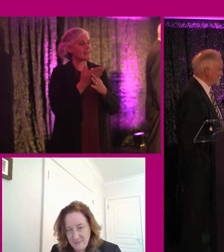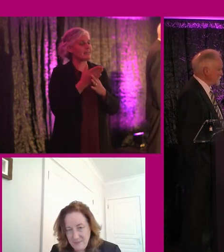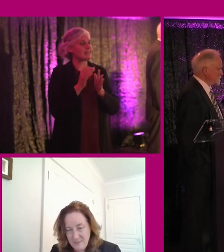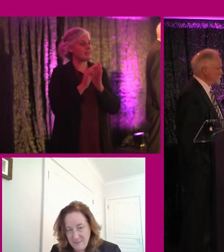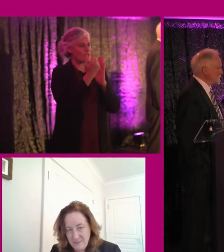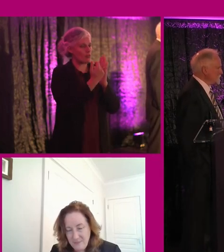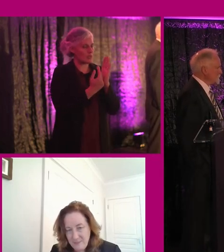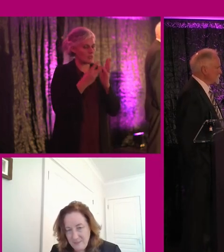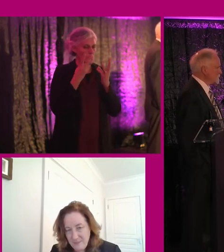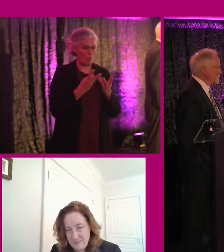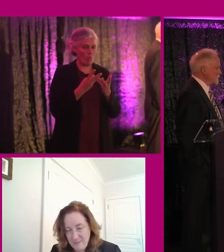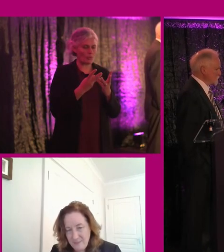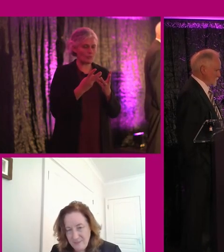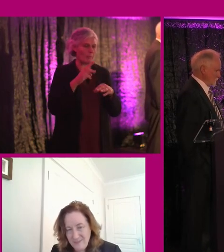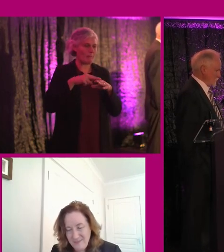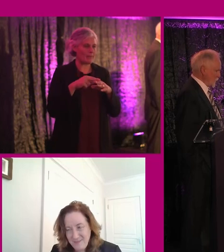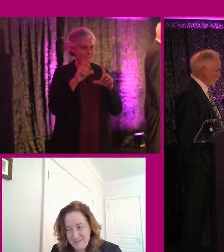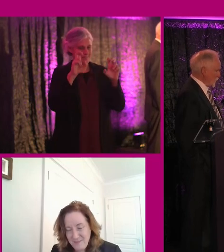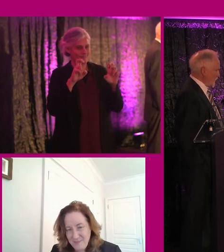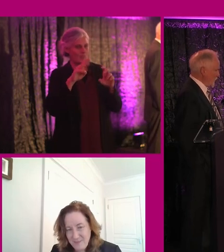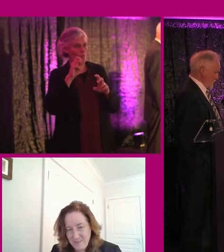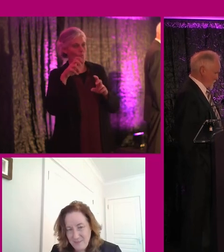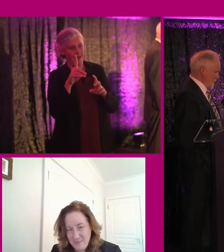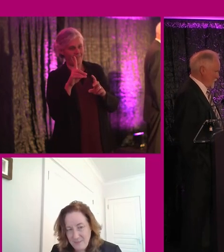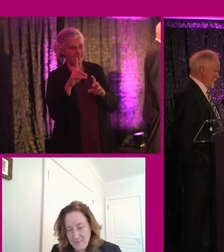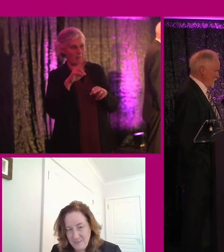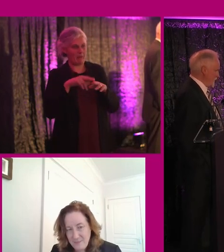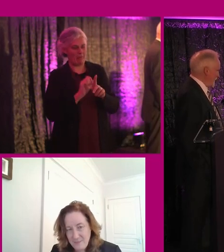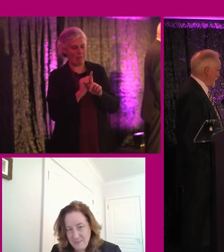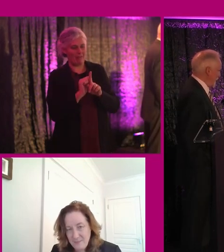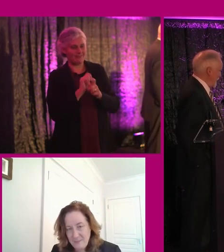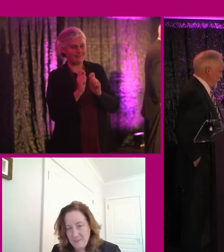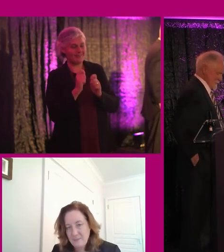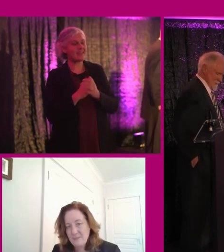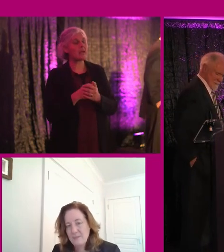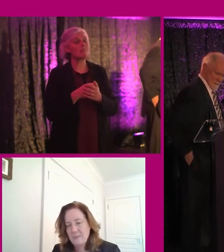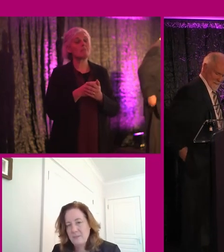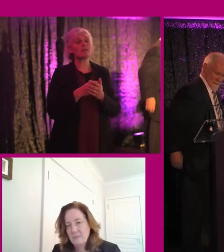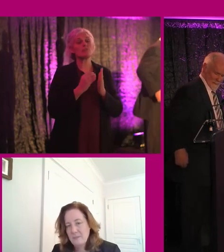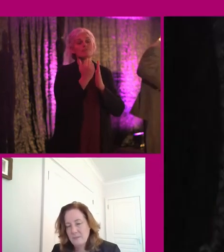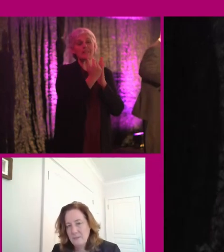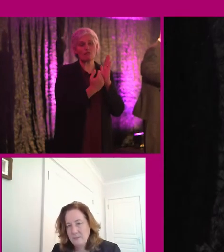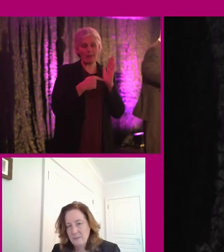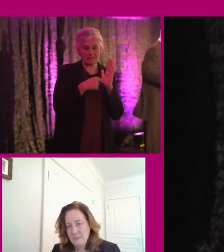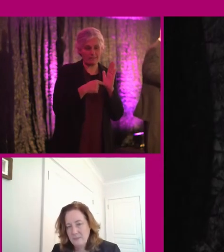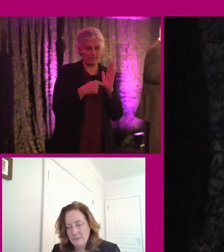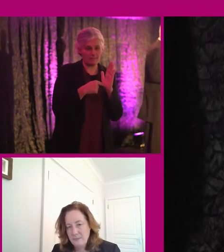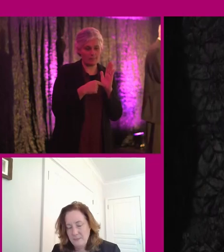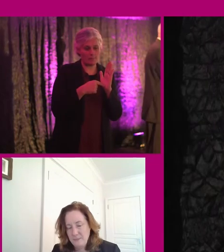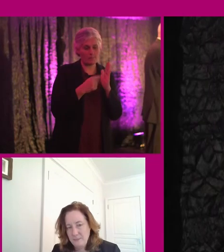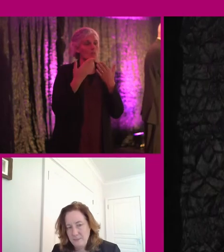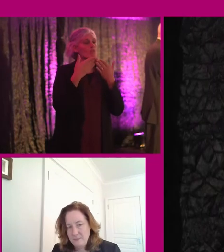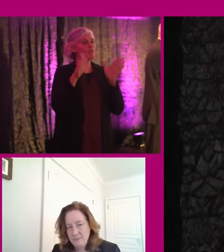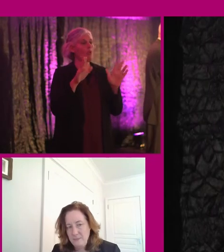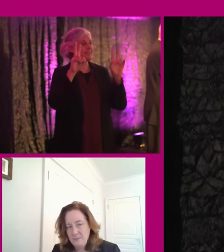we're going to have to come up with a better name than WAD, but anyway, we're stuck with it now. The web accessibility directive is, it's got a